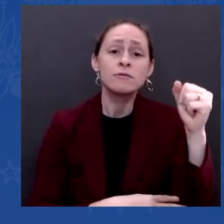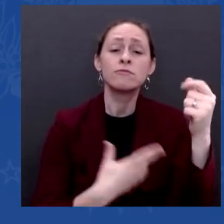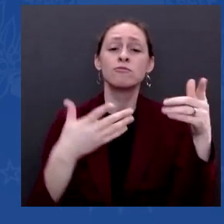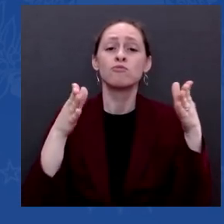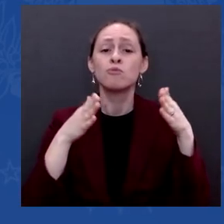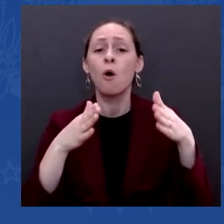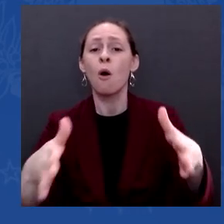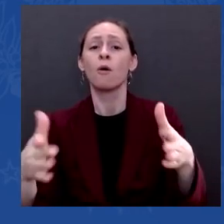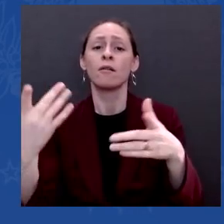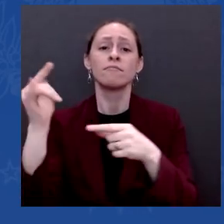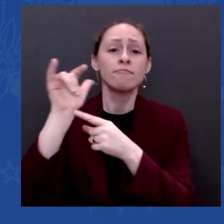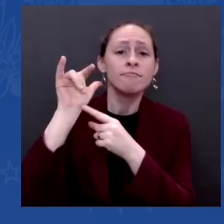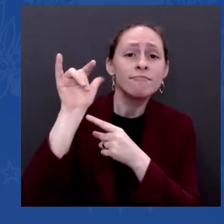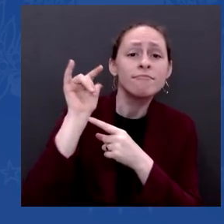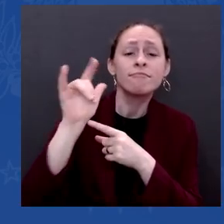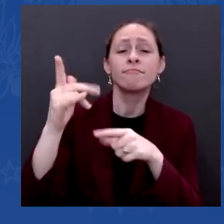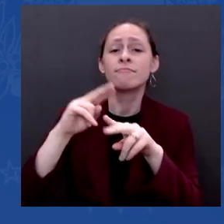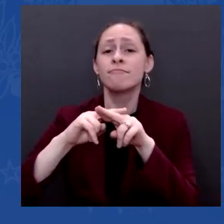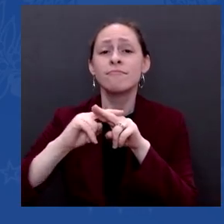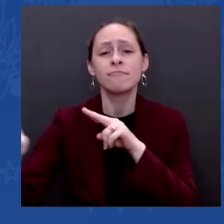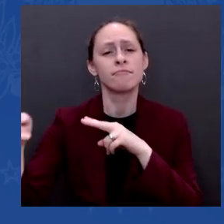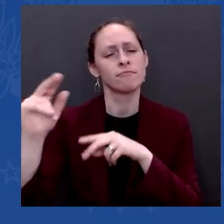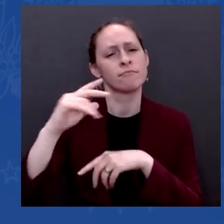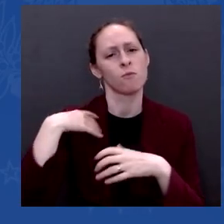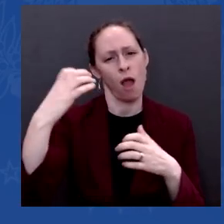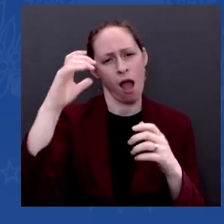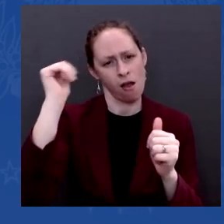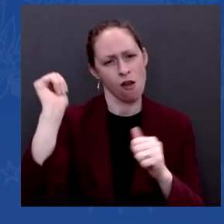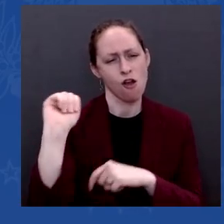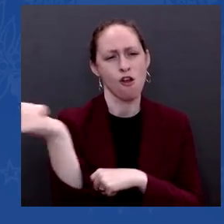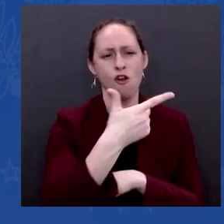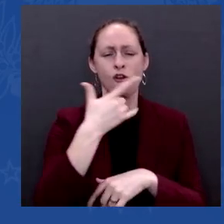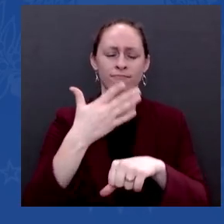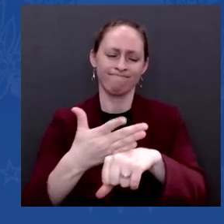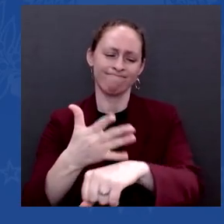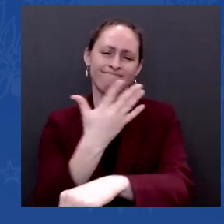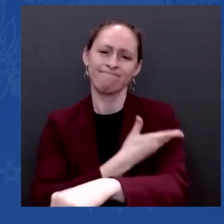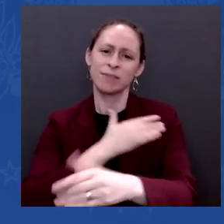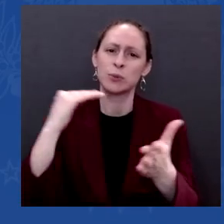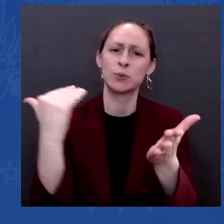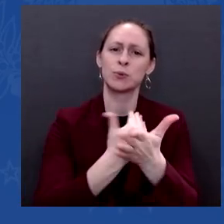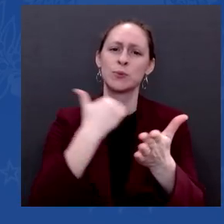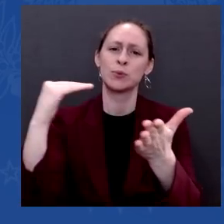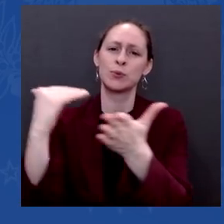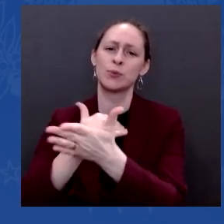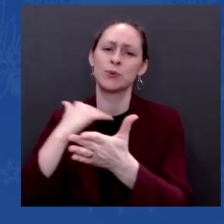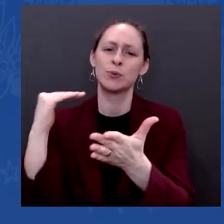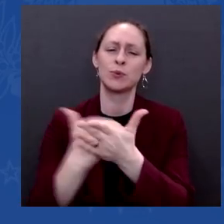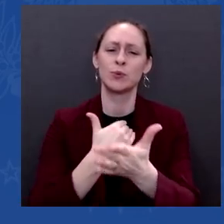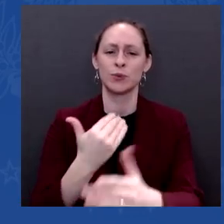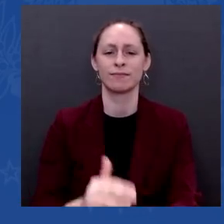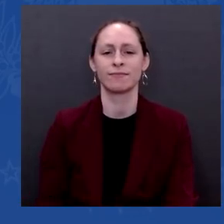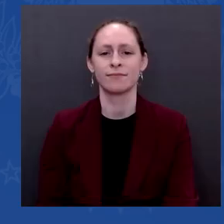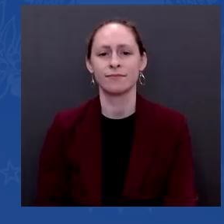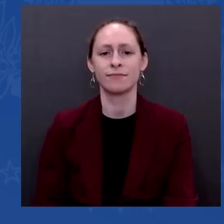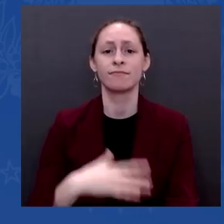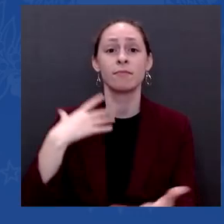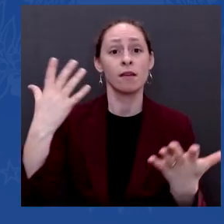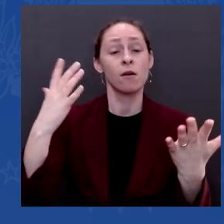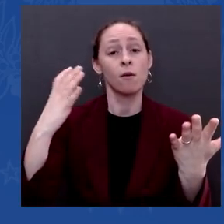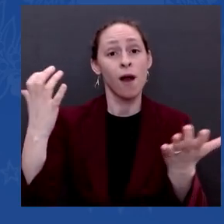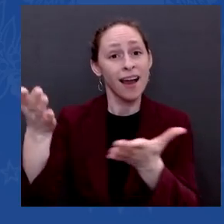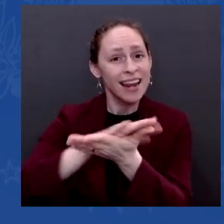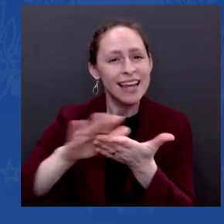making clean water, let removing lead pipes that every American turn on, every American can turn on a faucet and drink clean water,